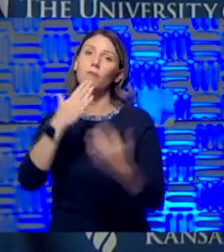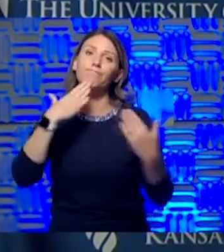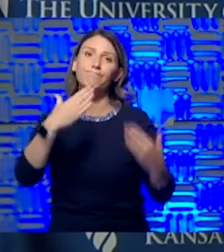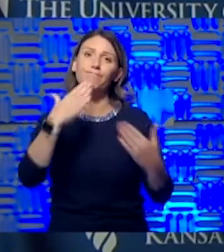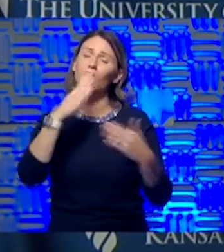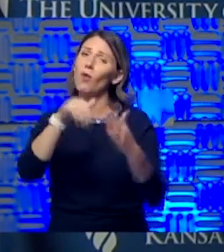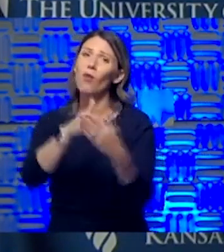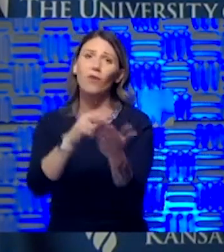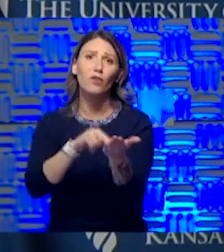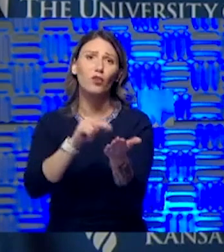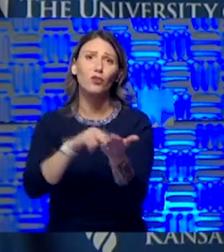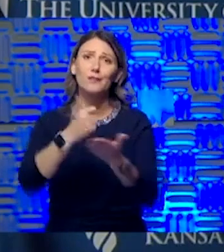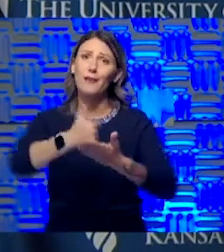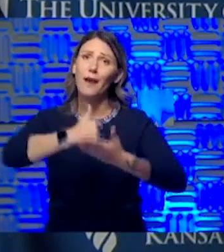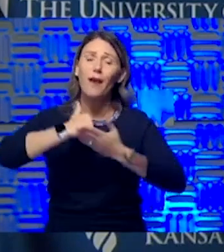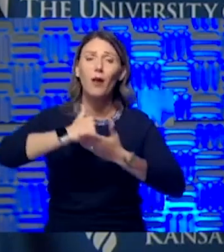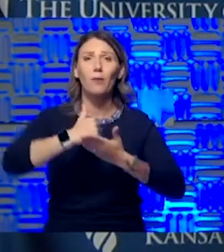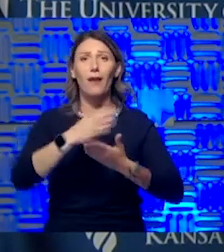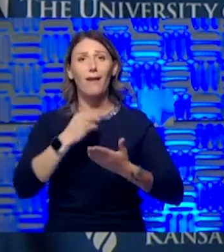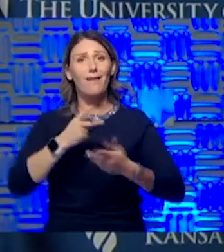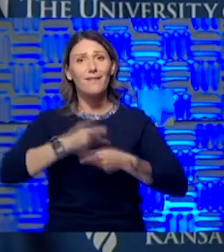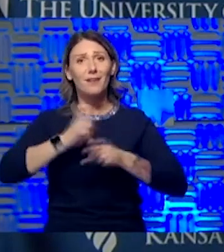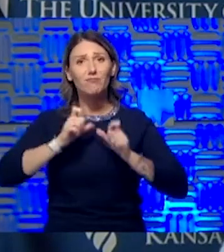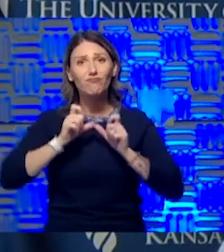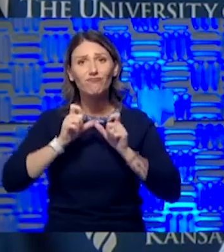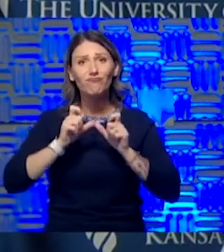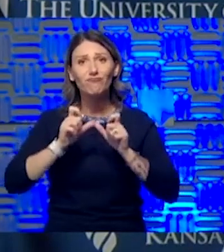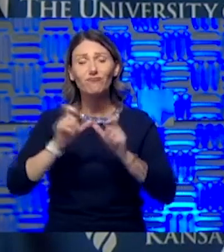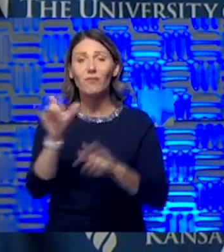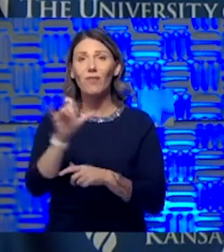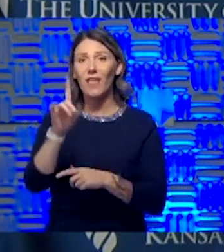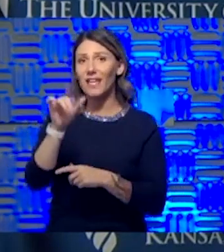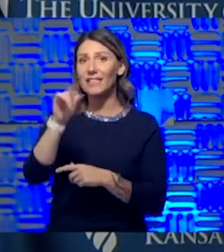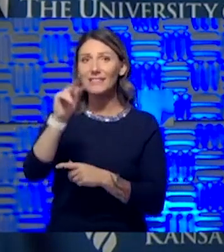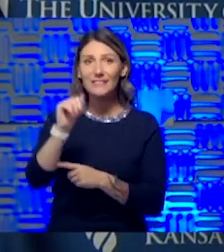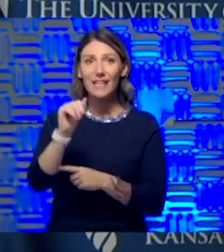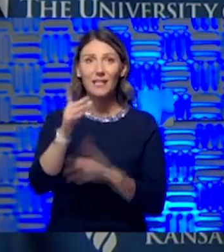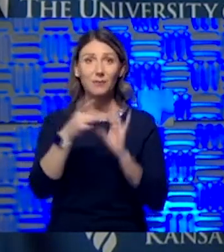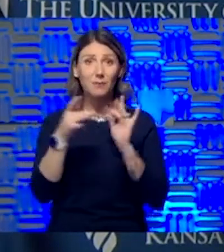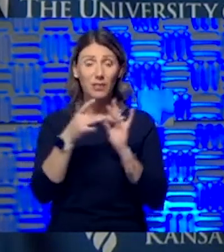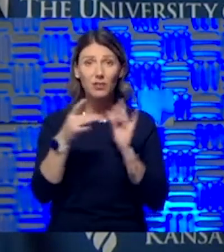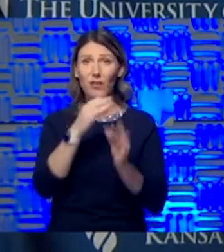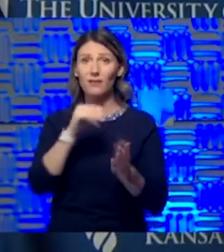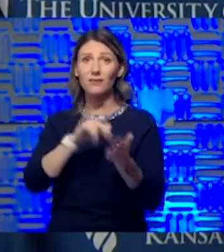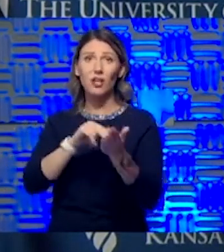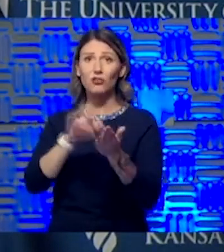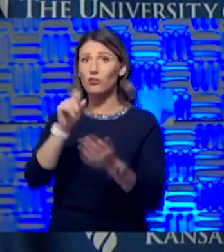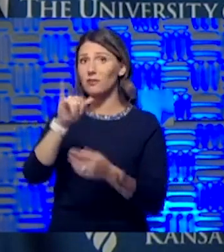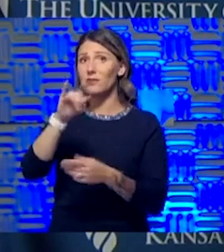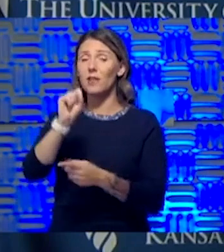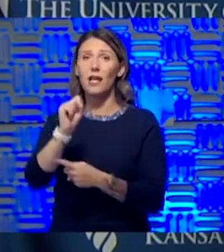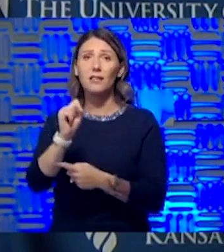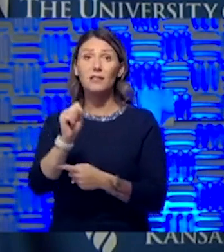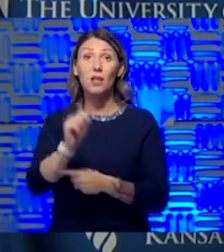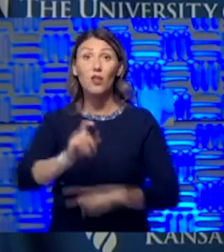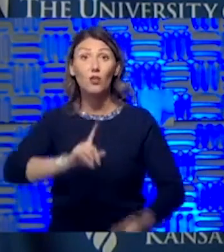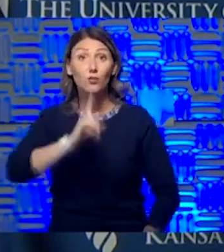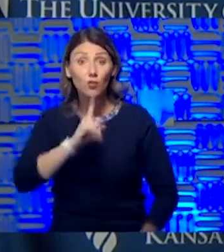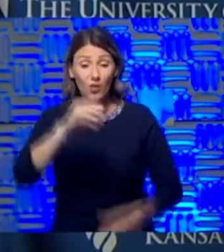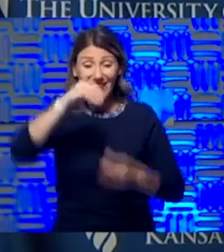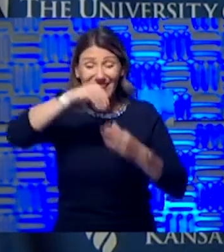helped me out a lot, kept me going. And like Dana said, and as you said, Dr. Stice, I mean, they are truly in that room